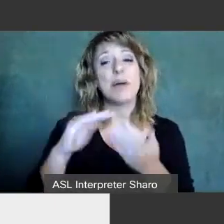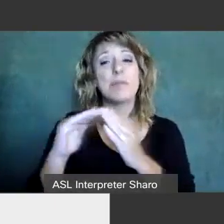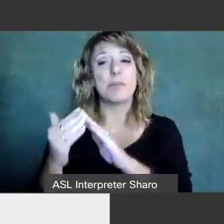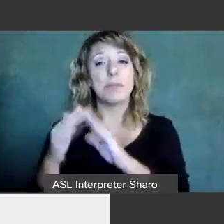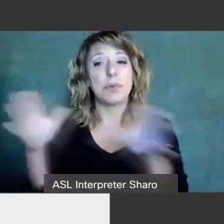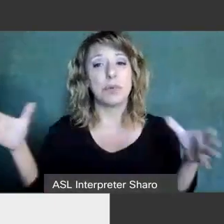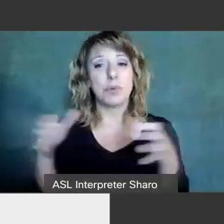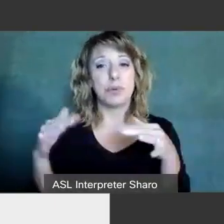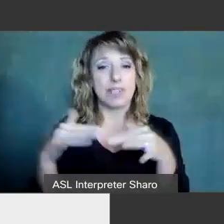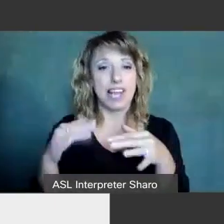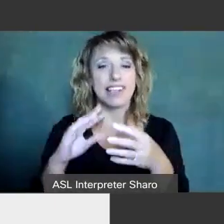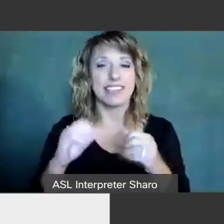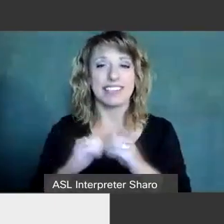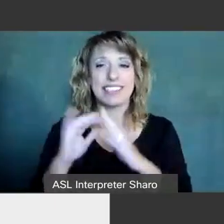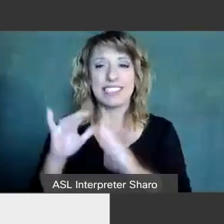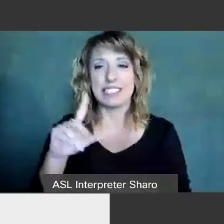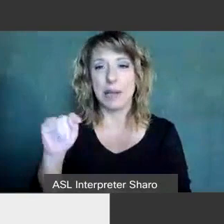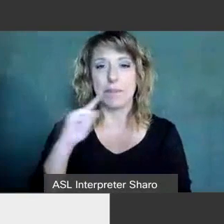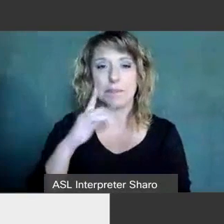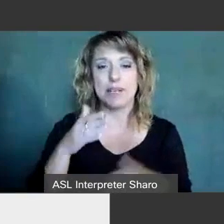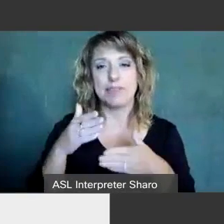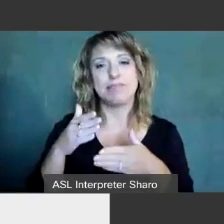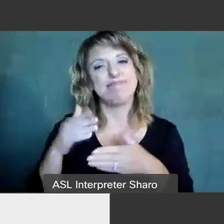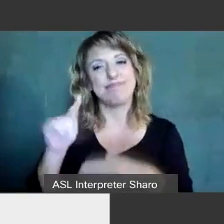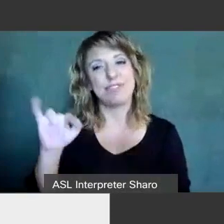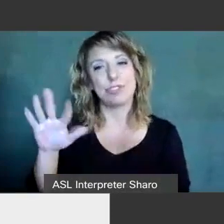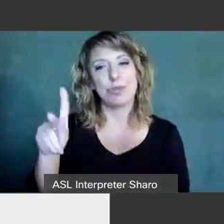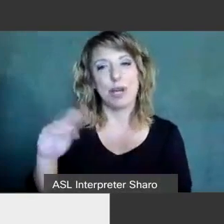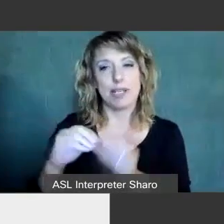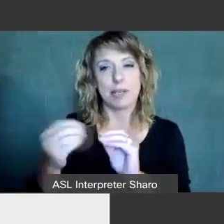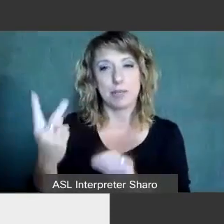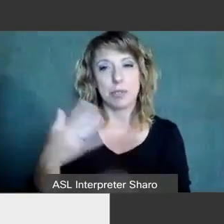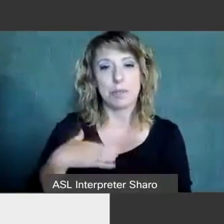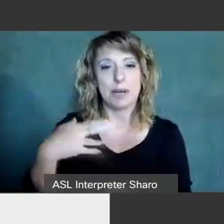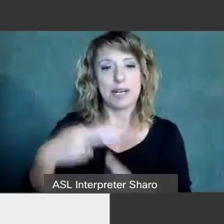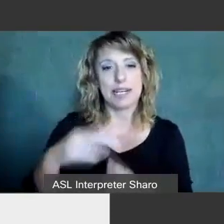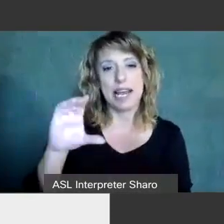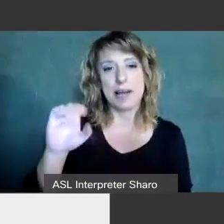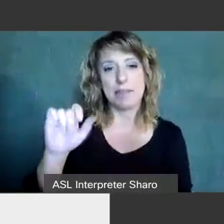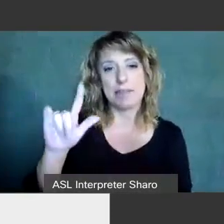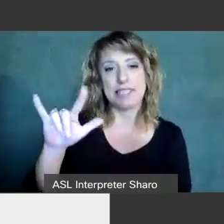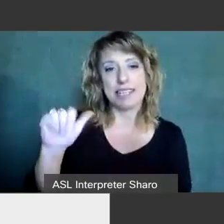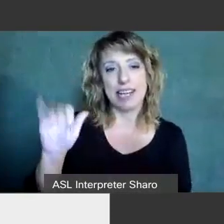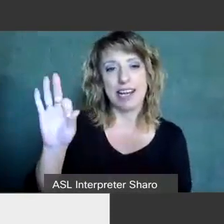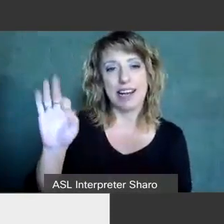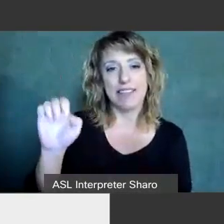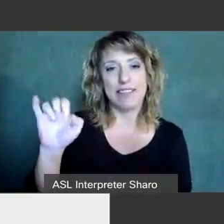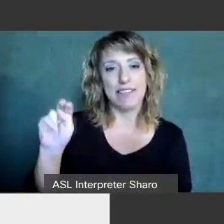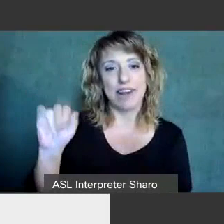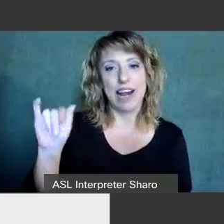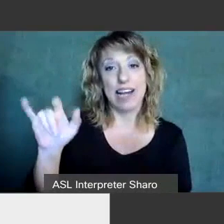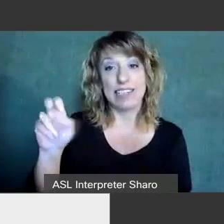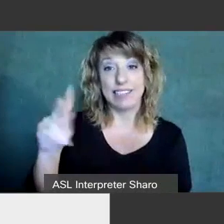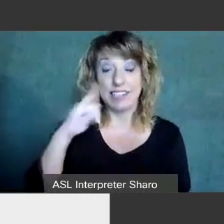in Track 2. My name is Celia Feinstein and I'm a committee member of the